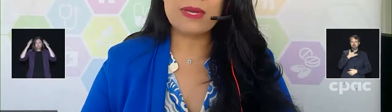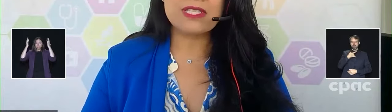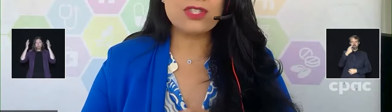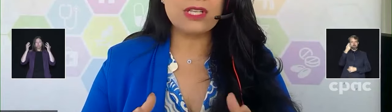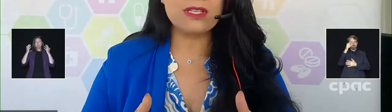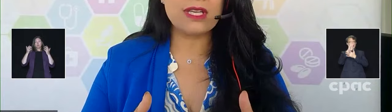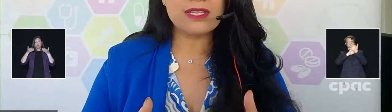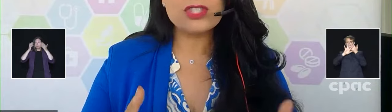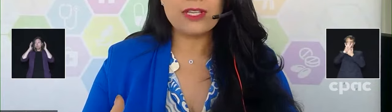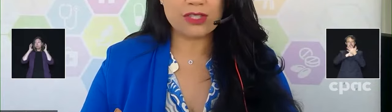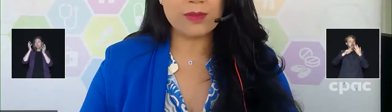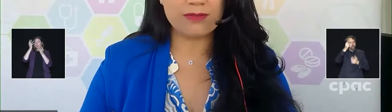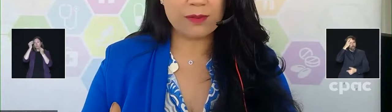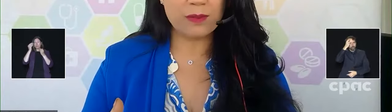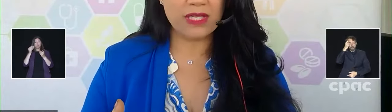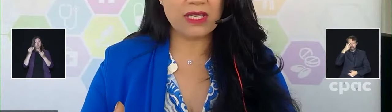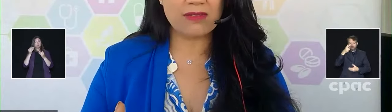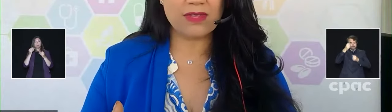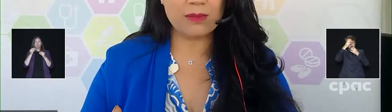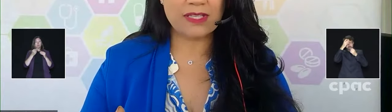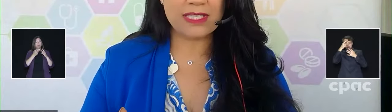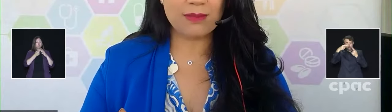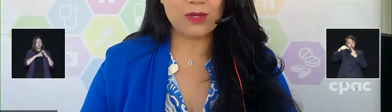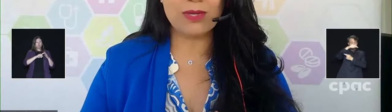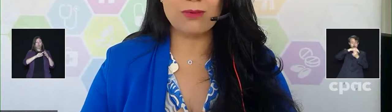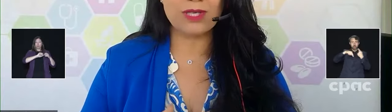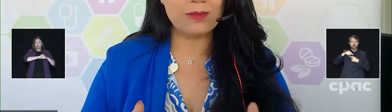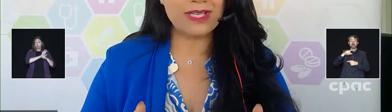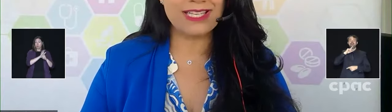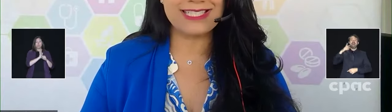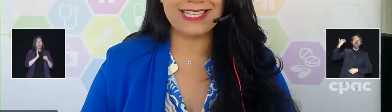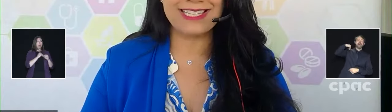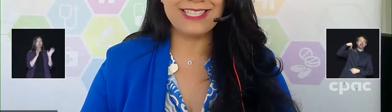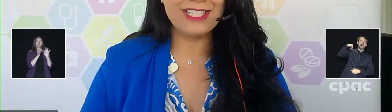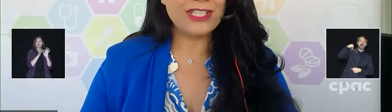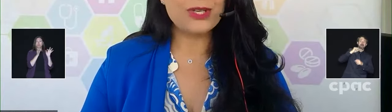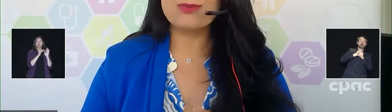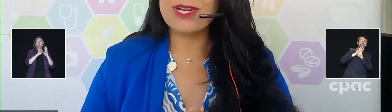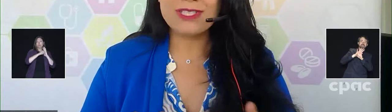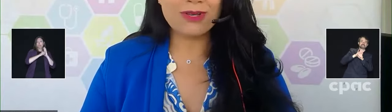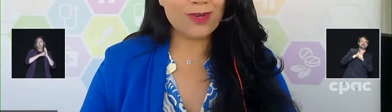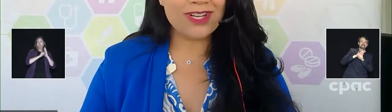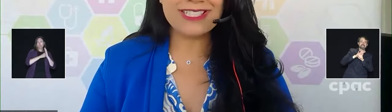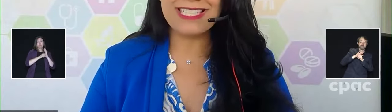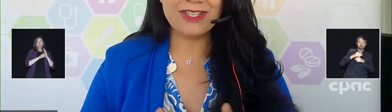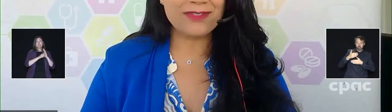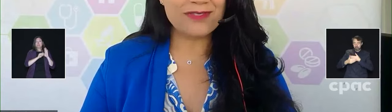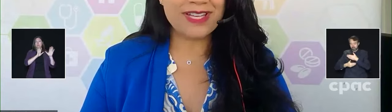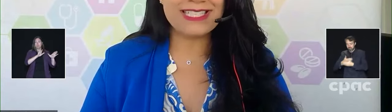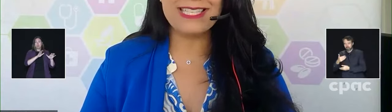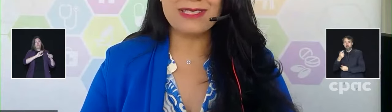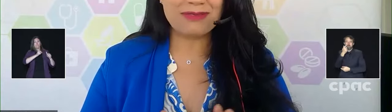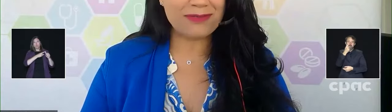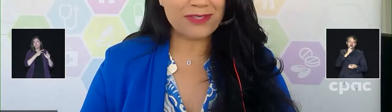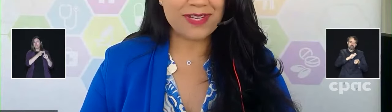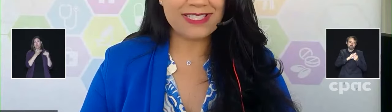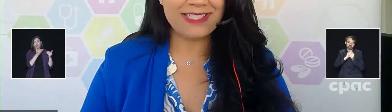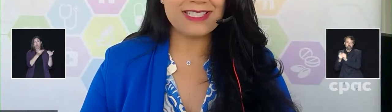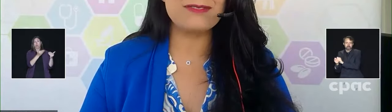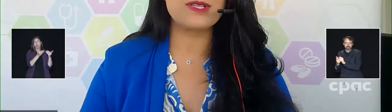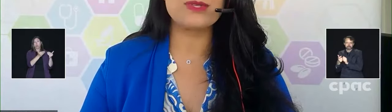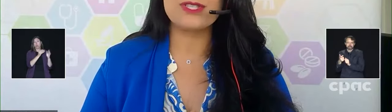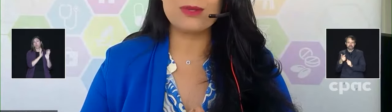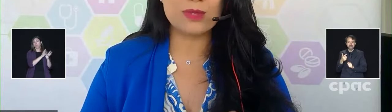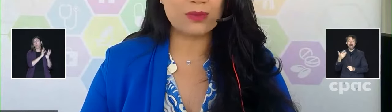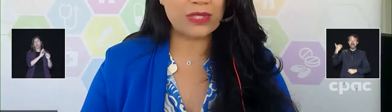the messaging has changed a bit from the beginning of the pandemic. We were at the beginning saying, run, don't walk, get your first vaccine, get the first